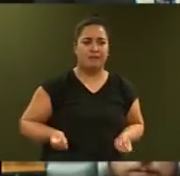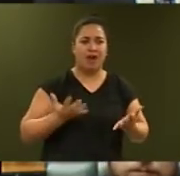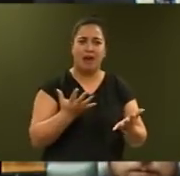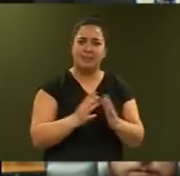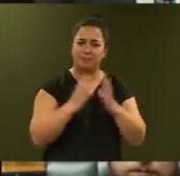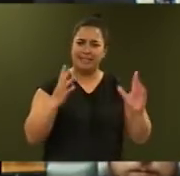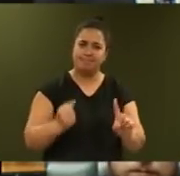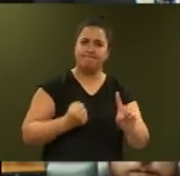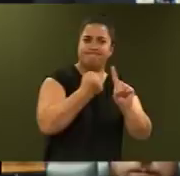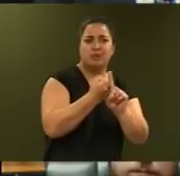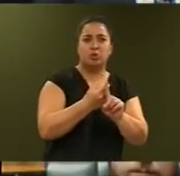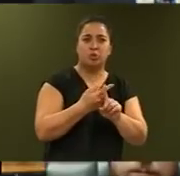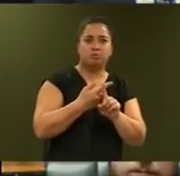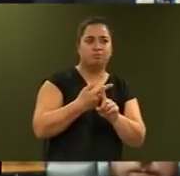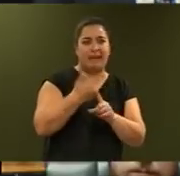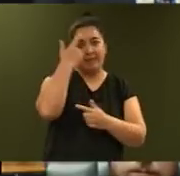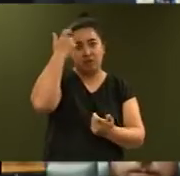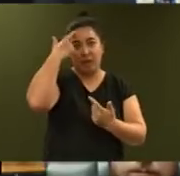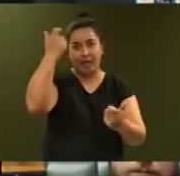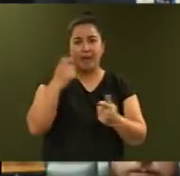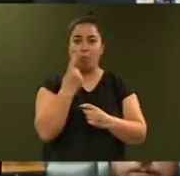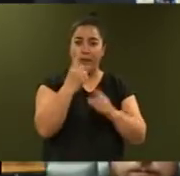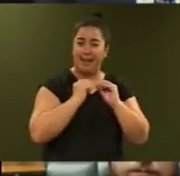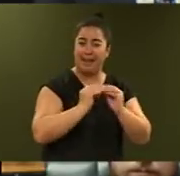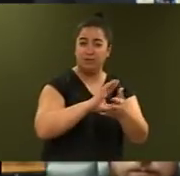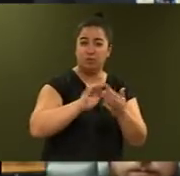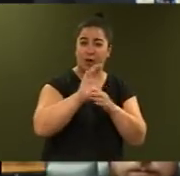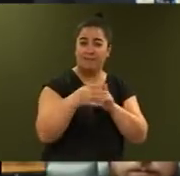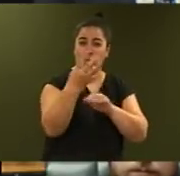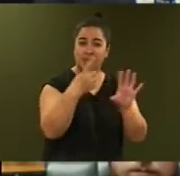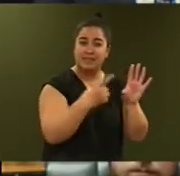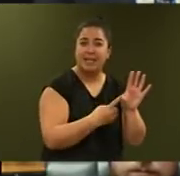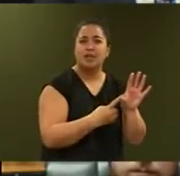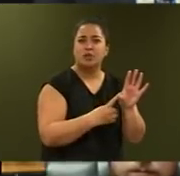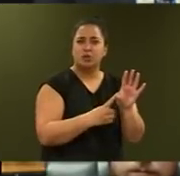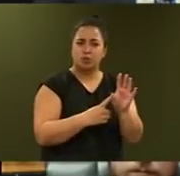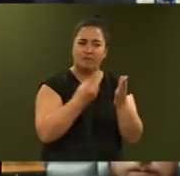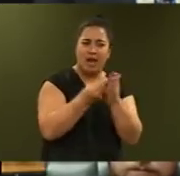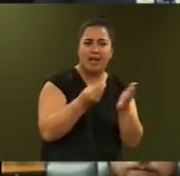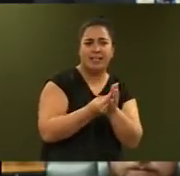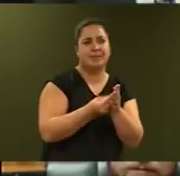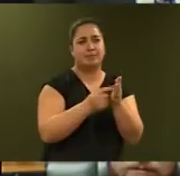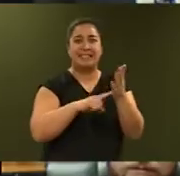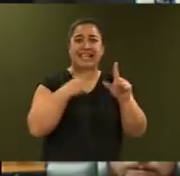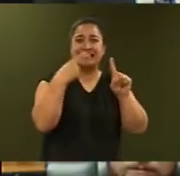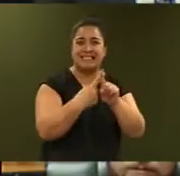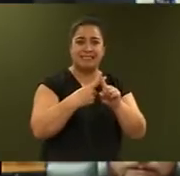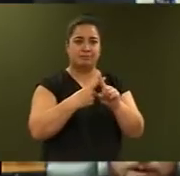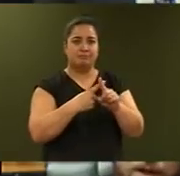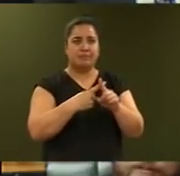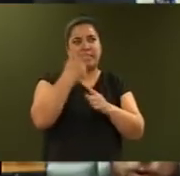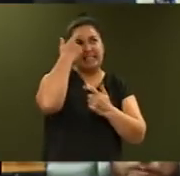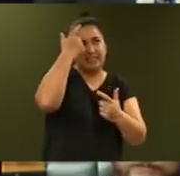innovation, with $1 billion over four years to finance a tax incentive for more research and development by Kiwi